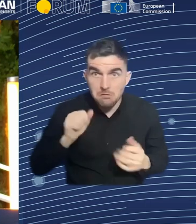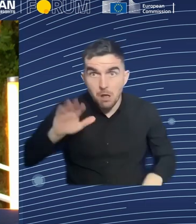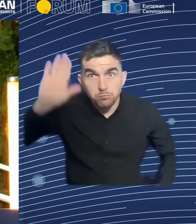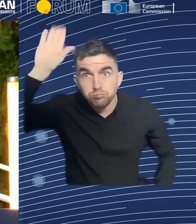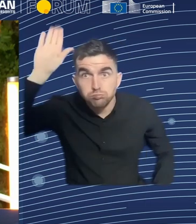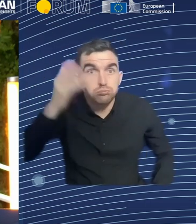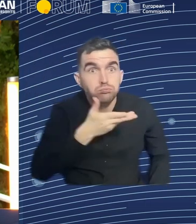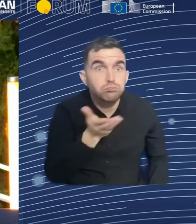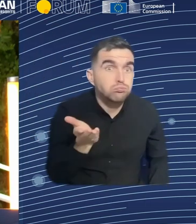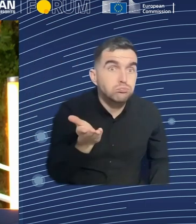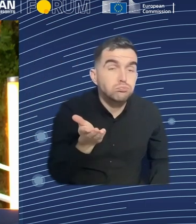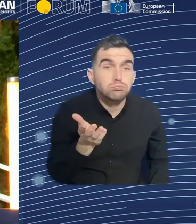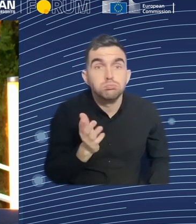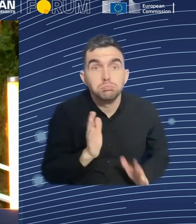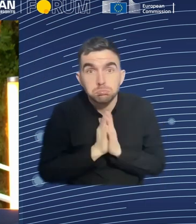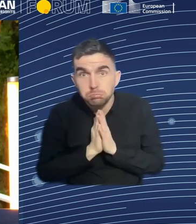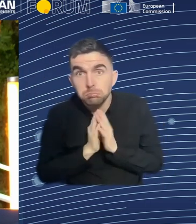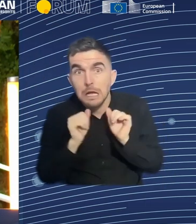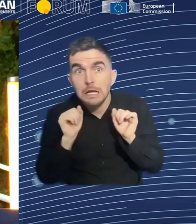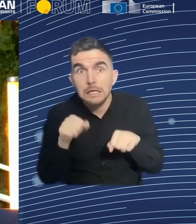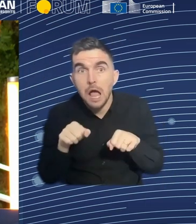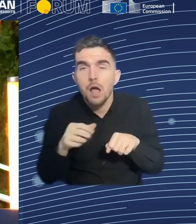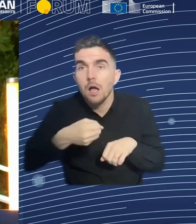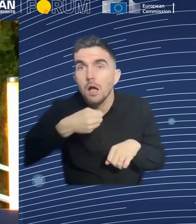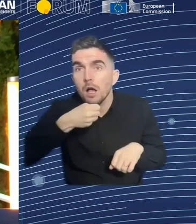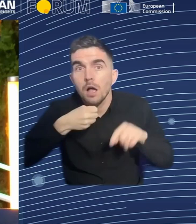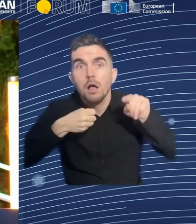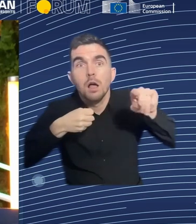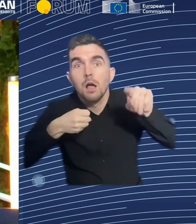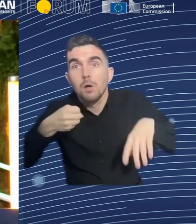Can we have the microphone in the middle? Yeah, it's coming. It's coming, just a second.